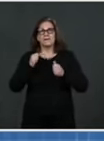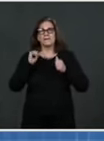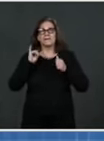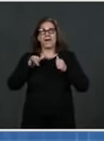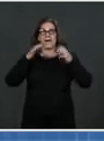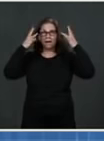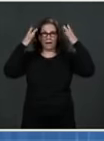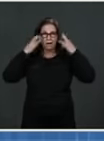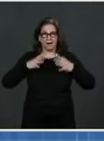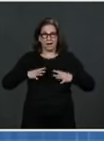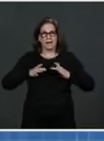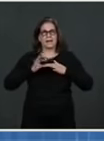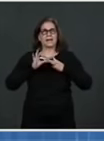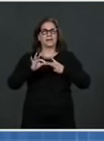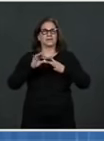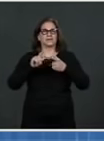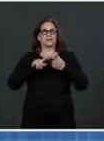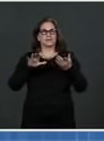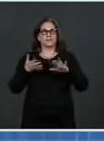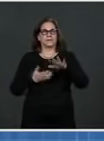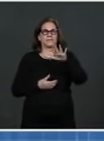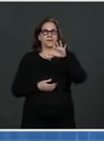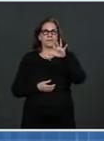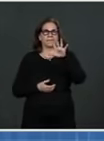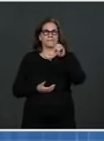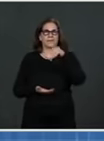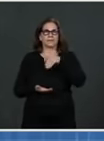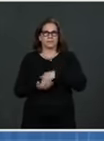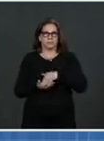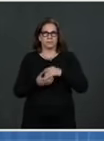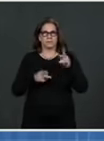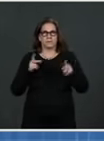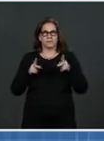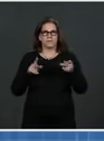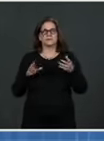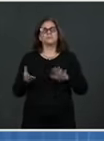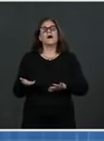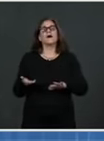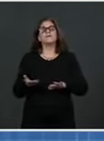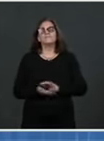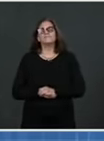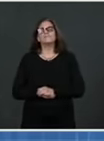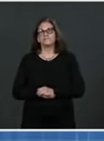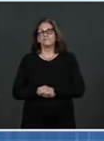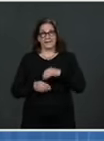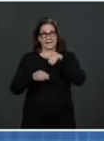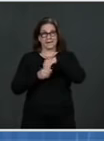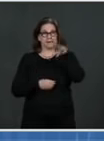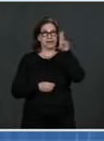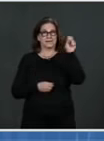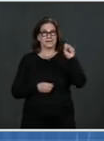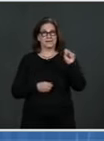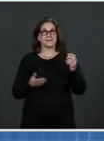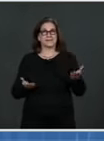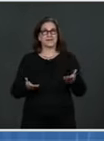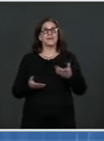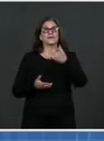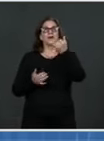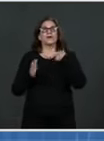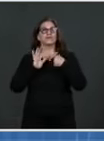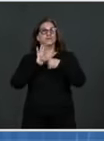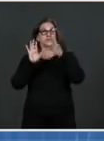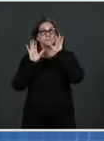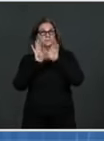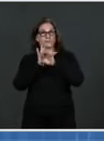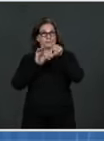,000 people in the United States. Next slide. This slide is very dramatic. If you look on the left-hand part